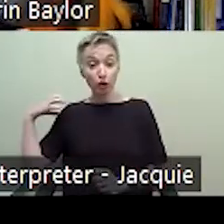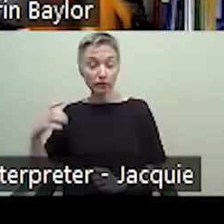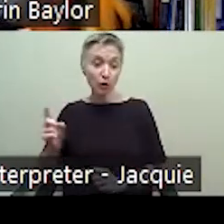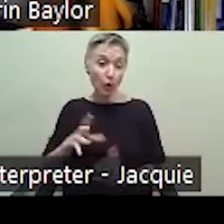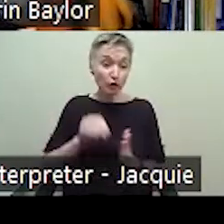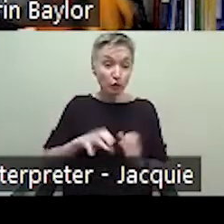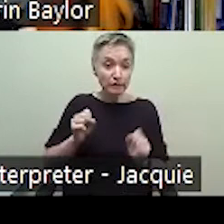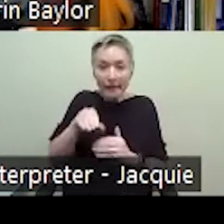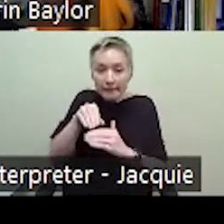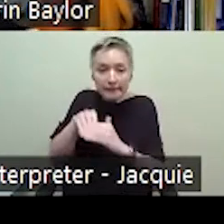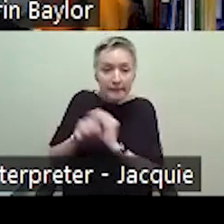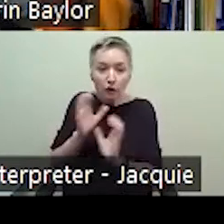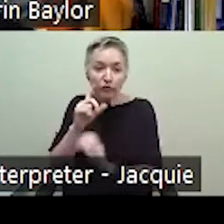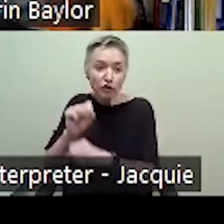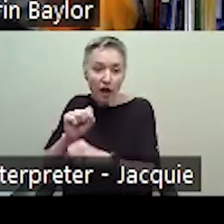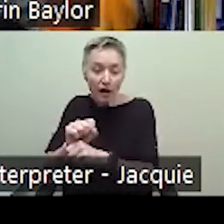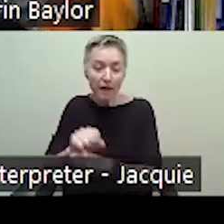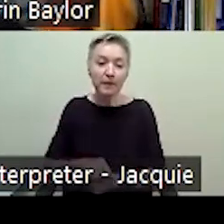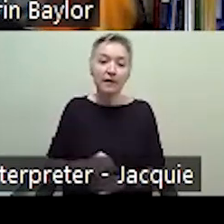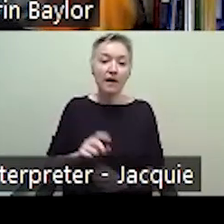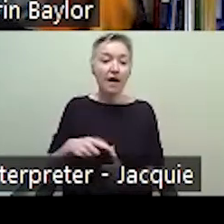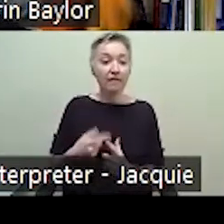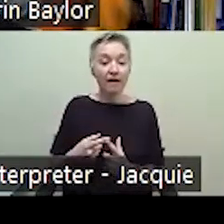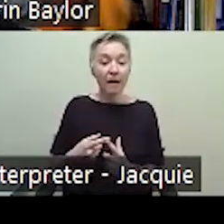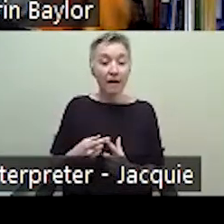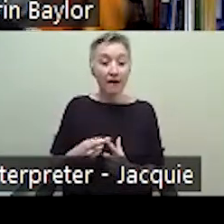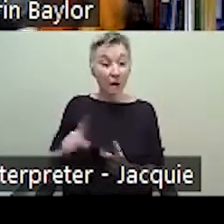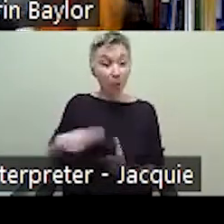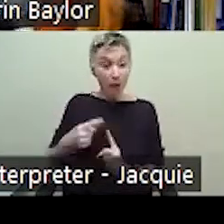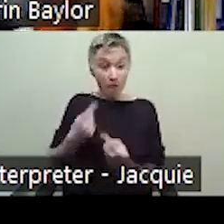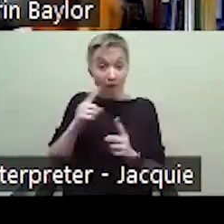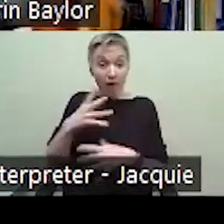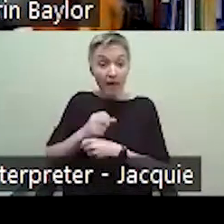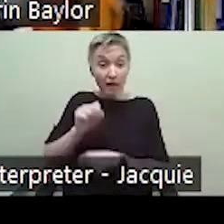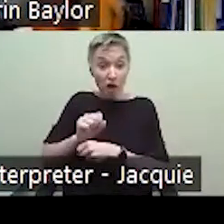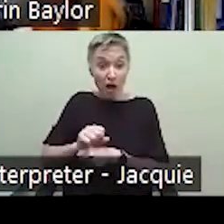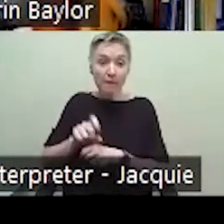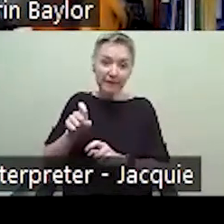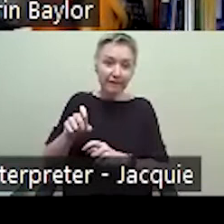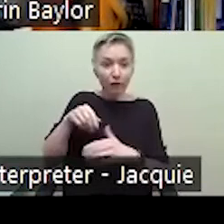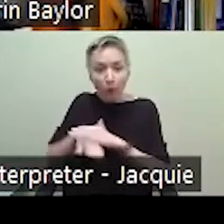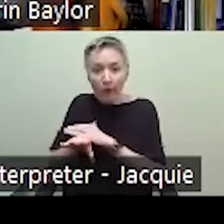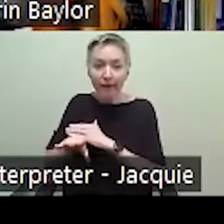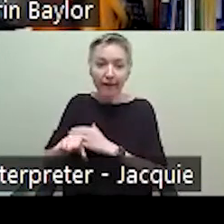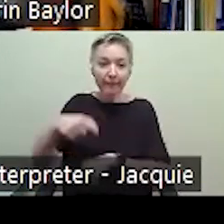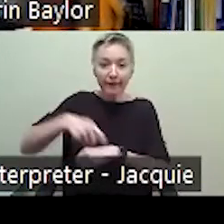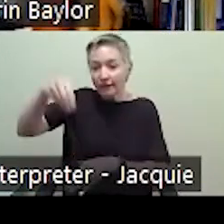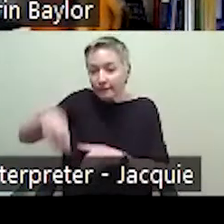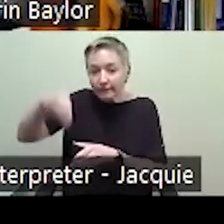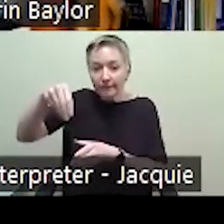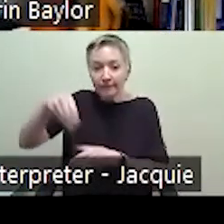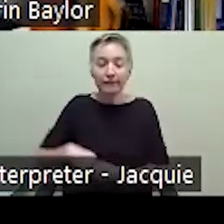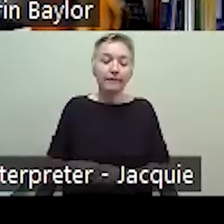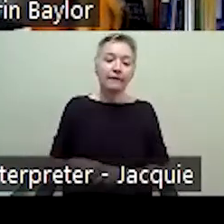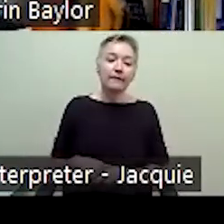a job, and then when they get a job to, you know, clock in and clock out. And then other, so this simulation,